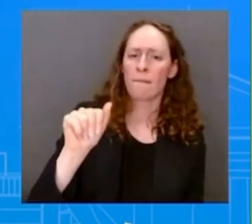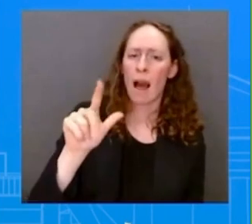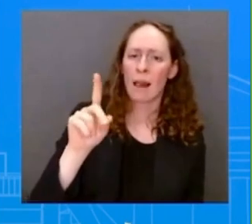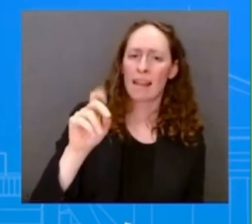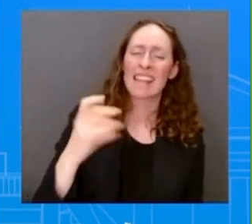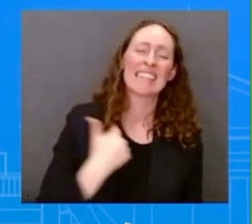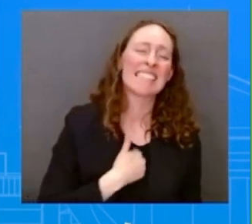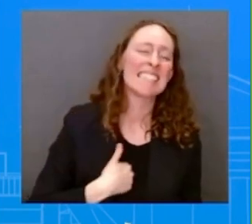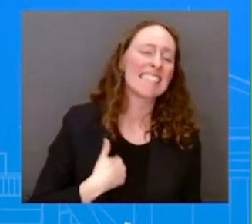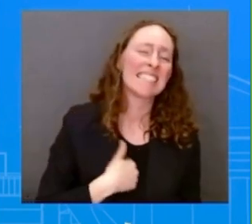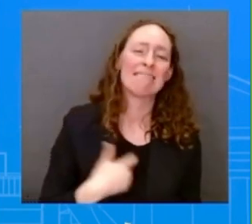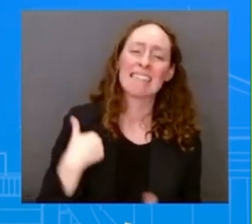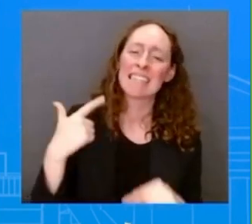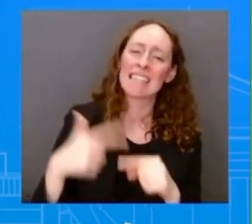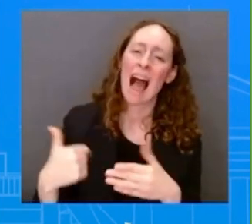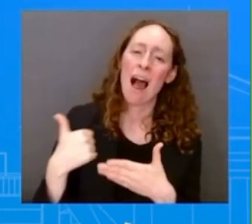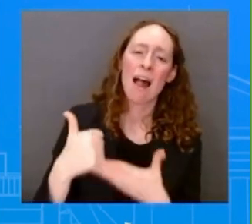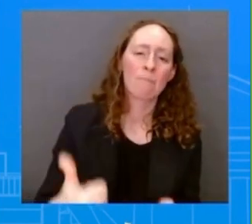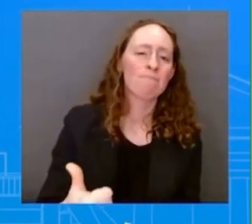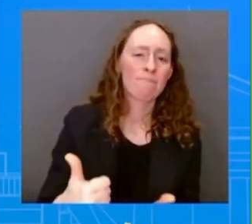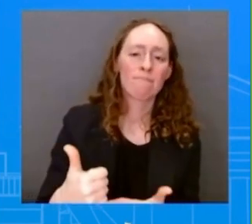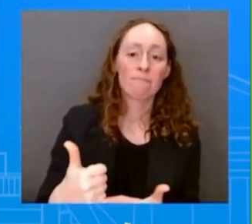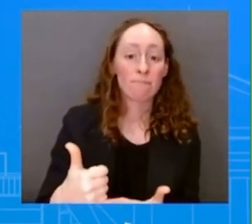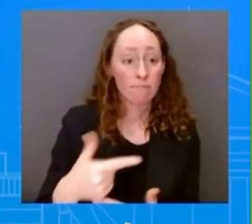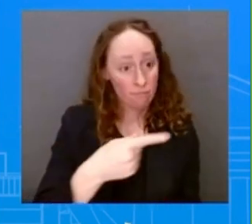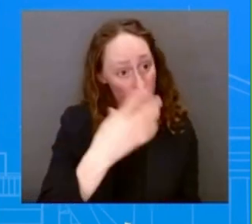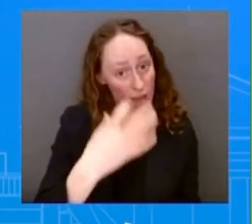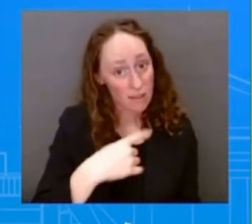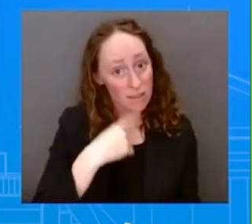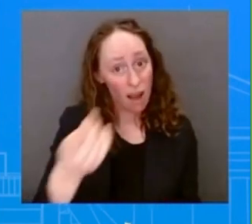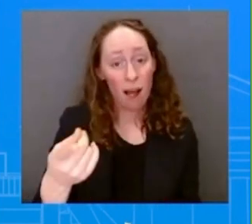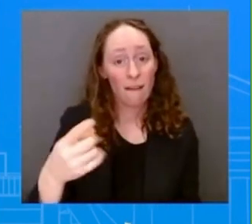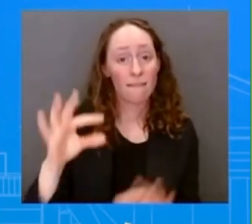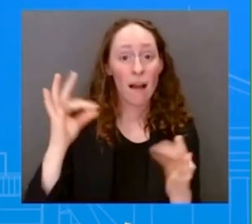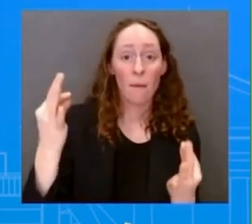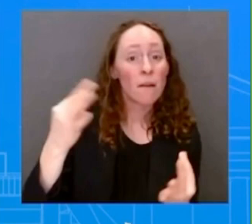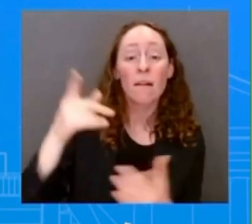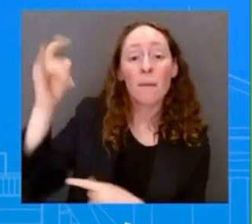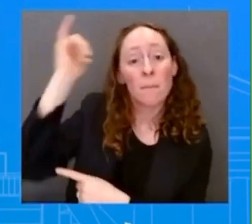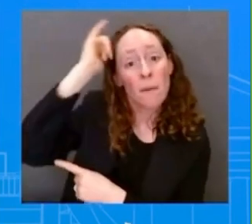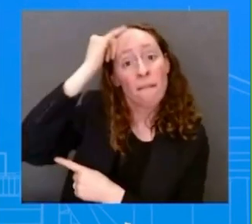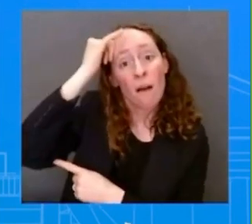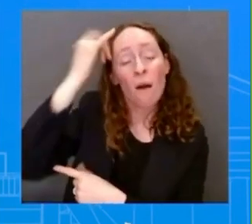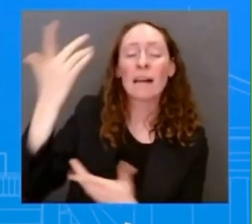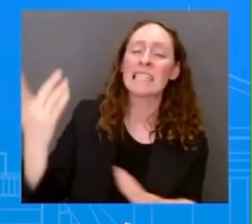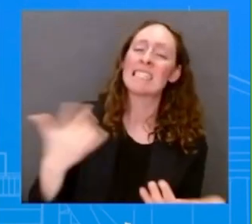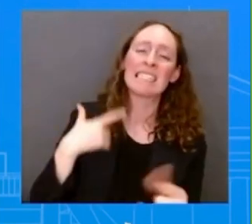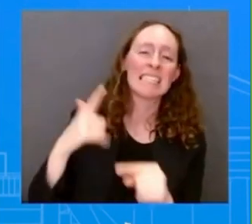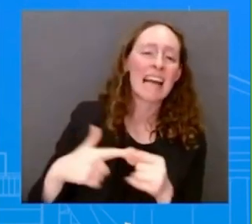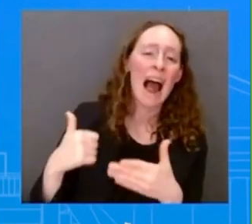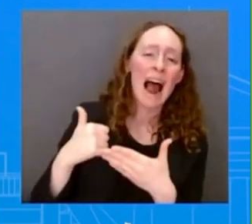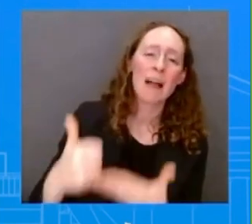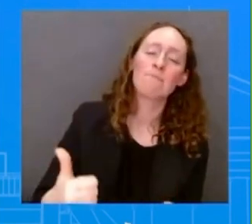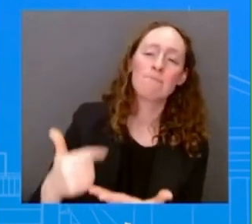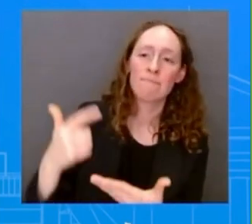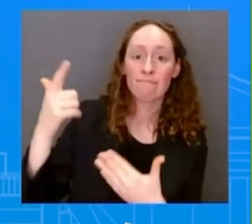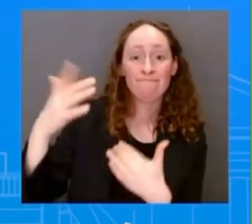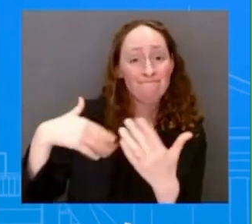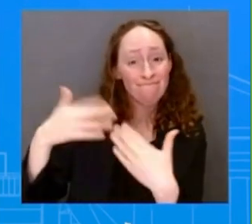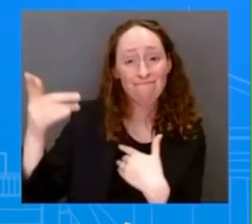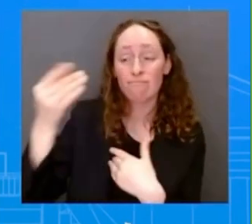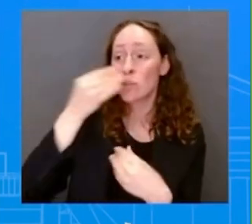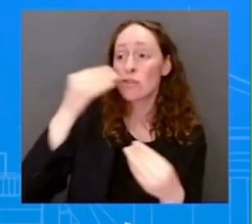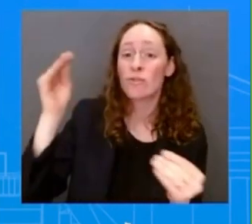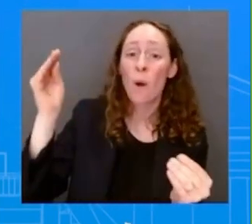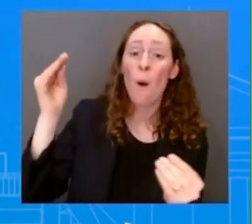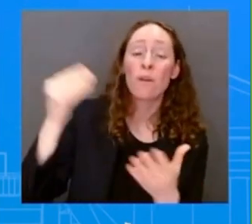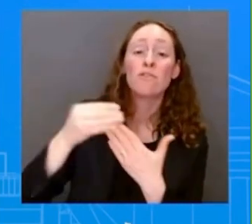Saturday, doing what many Americans do on a Saturday across the country, that there's nothing that we, that we're going to do. Republicans in Congress need to